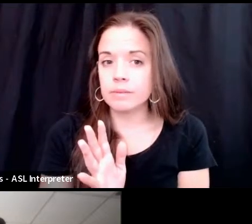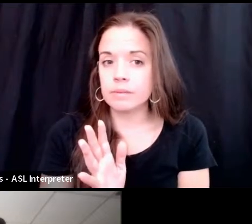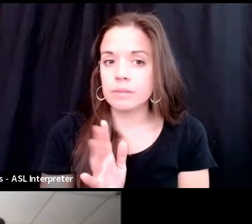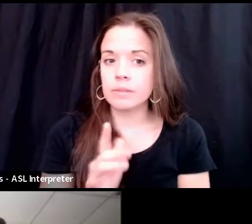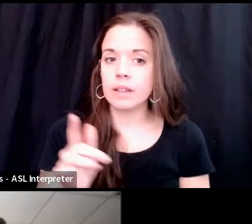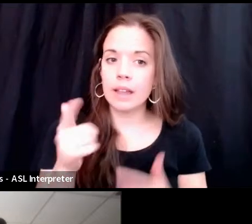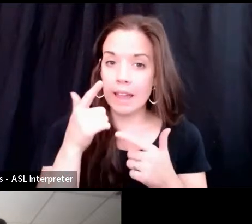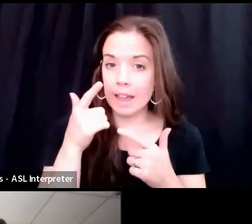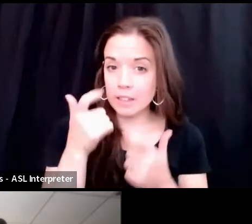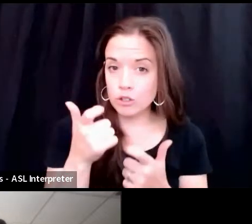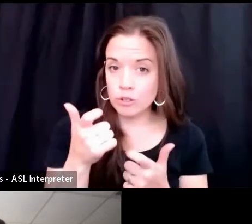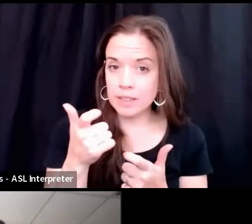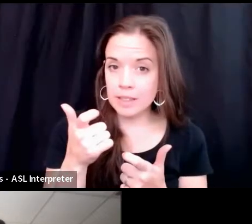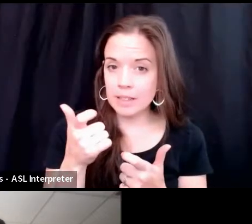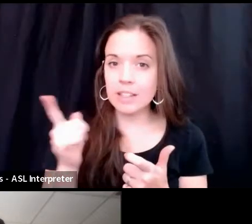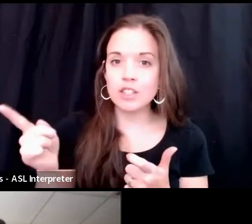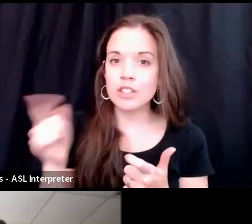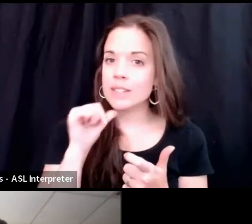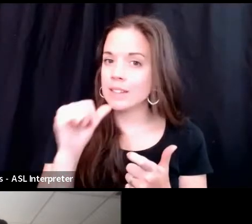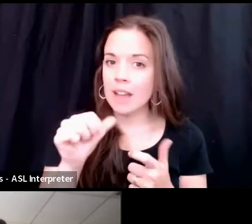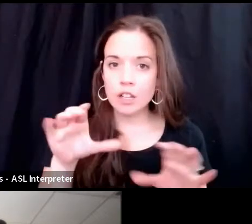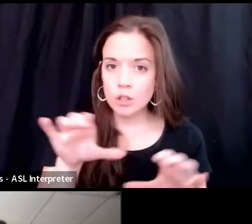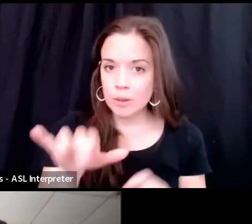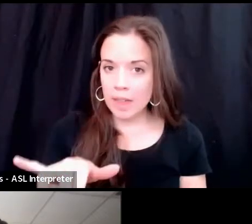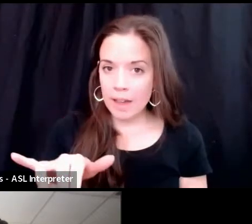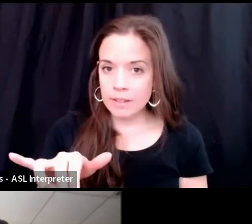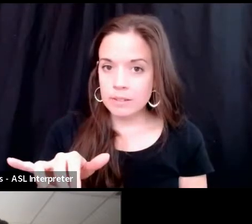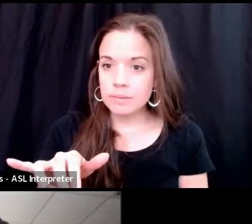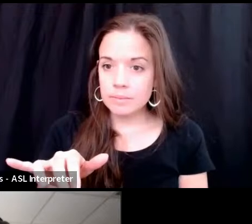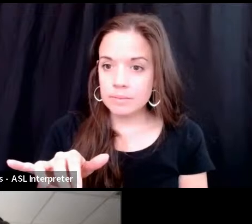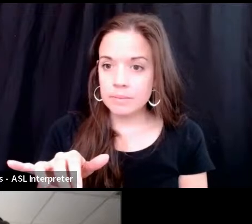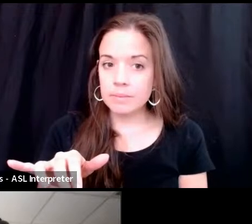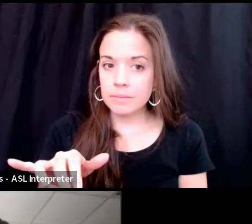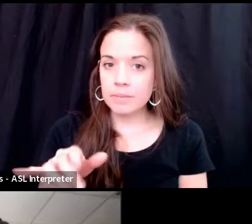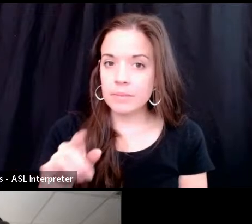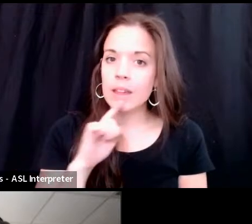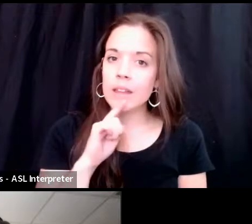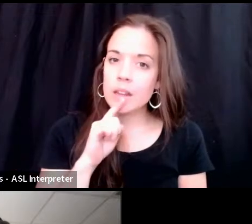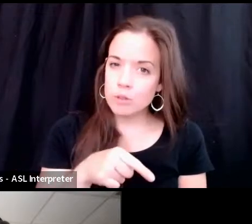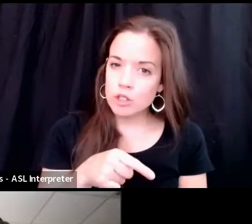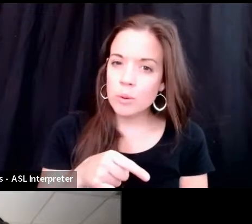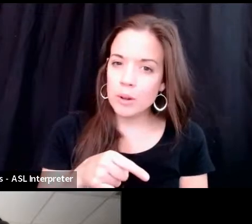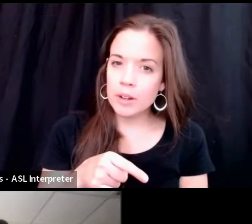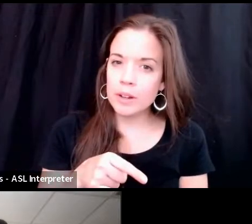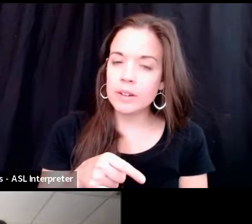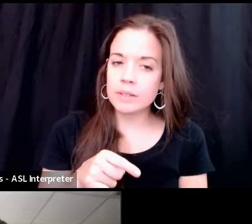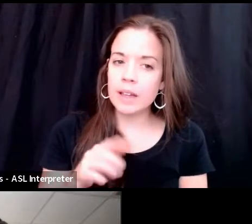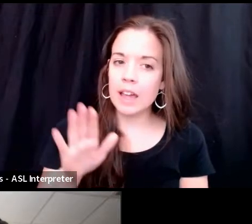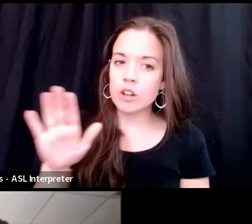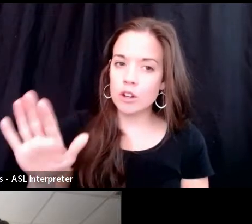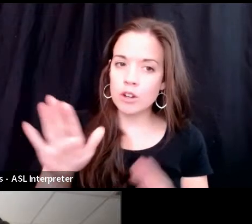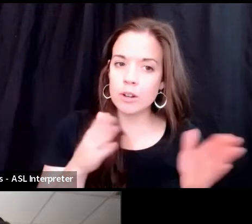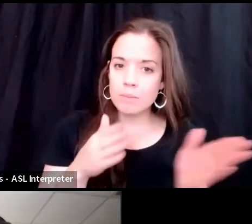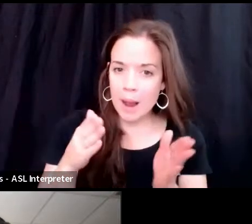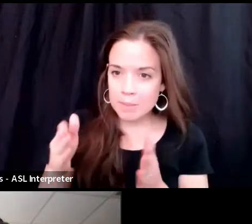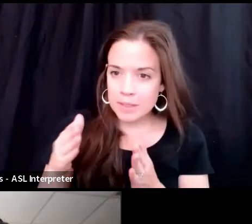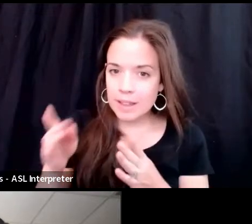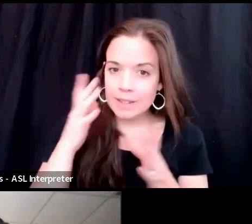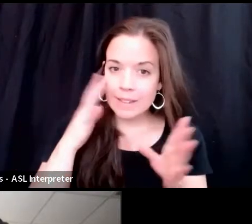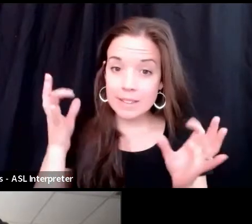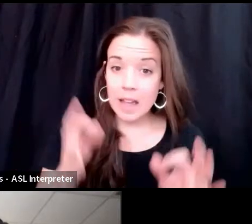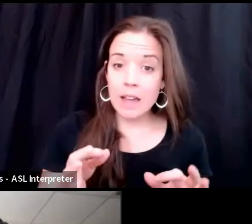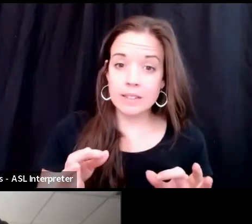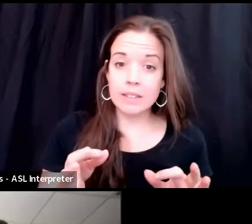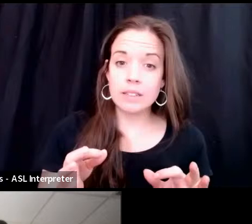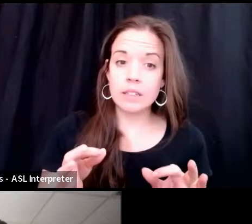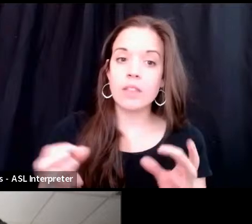she did not do that. And I am sure in her preps, they decided that the more